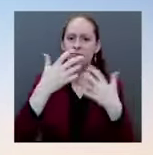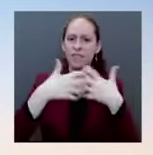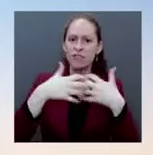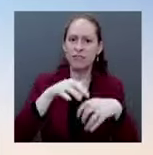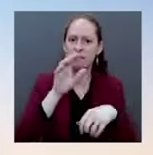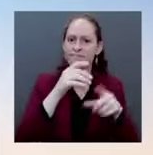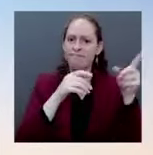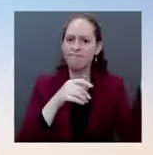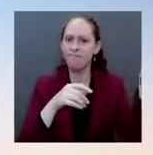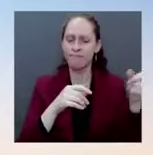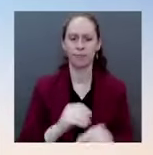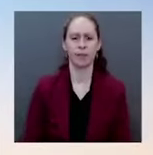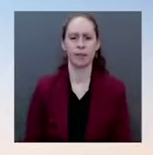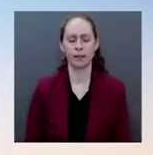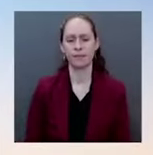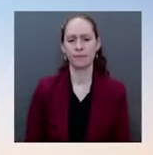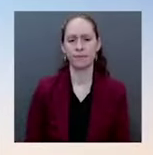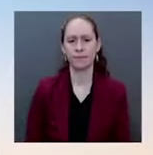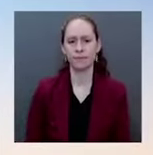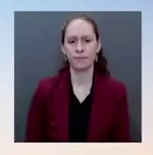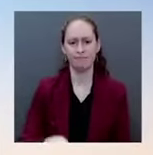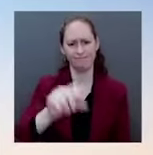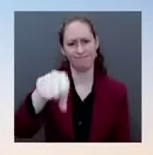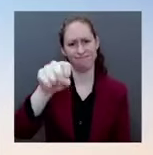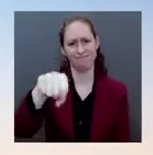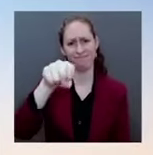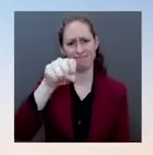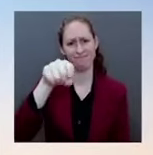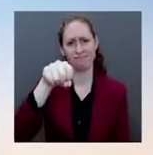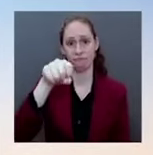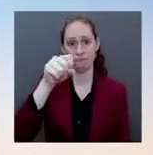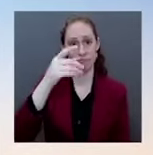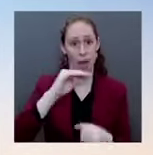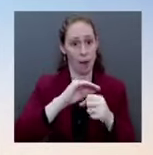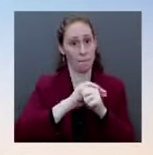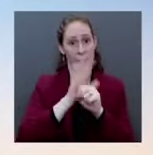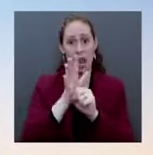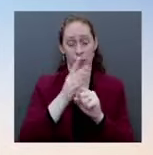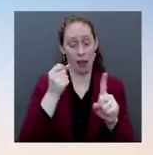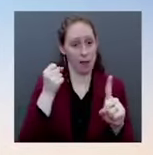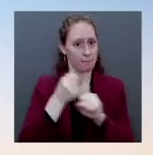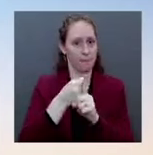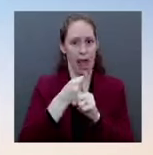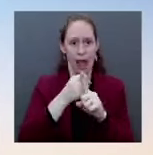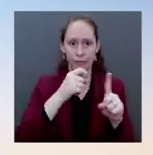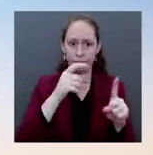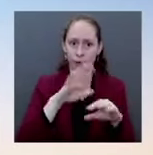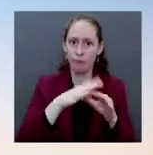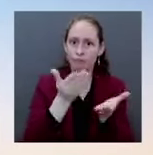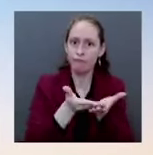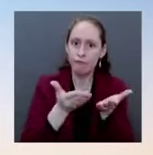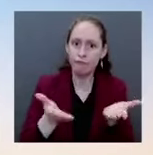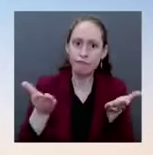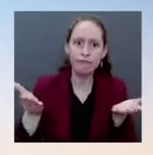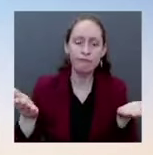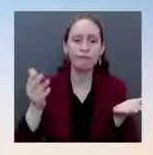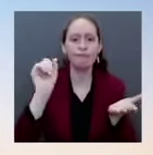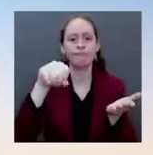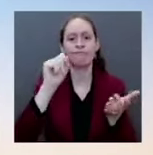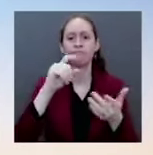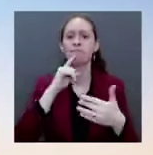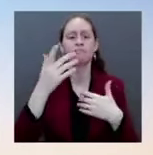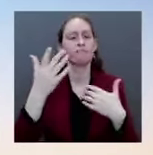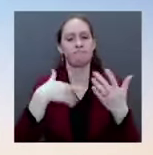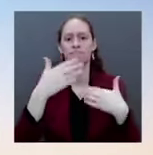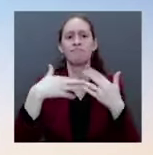across economies. One of the things that we did earlier this fall was actually set up what we call an